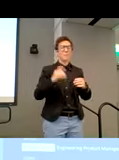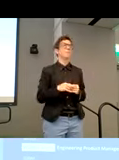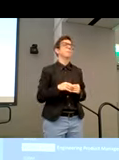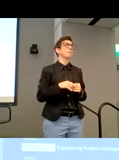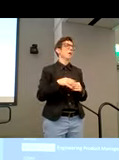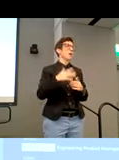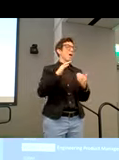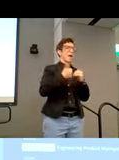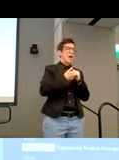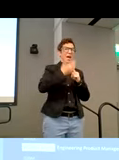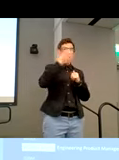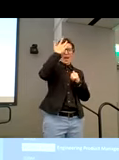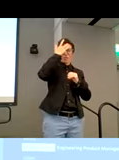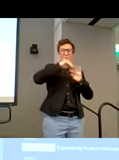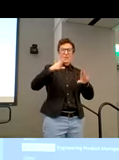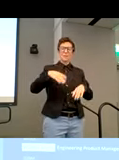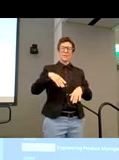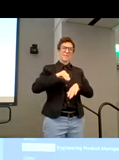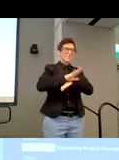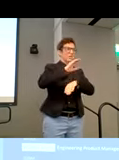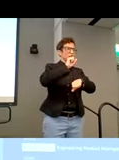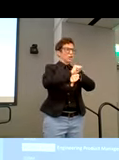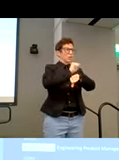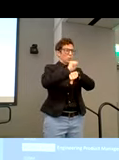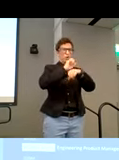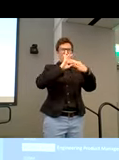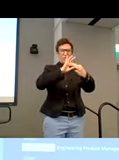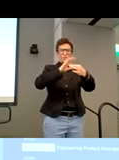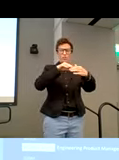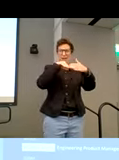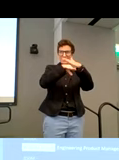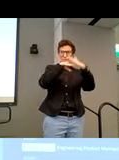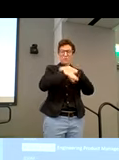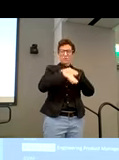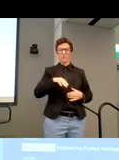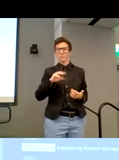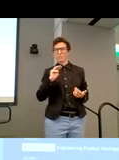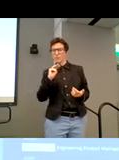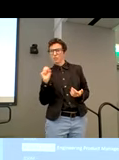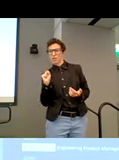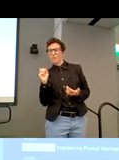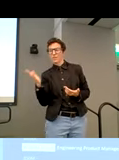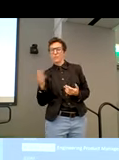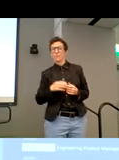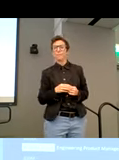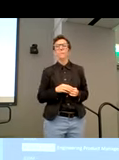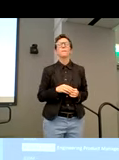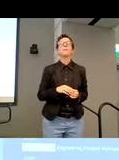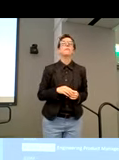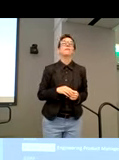work affected your priorities around accessibility? And Microsoft, if you want to go ahead.